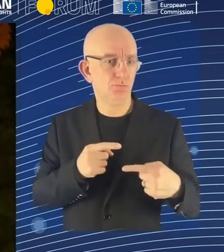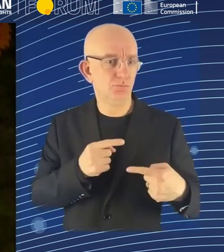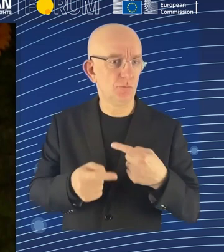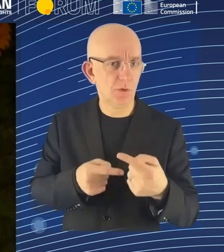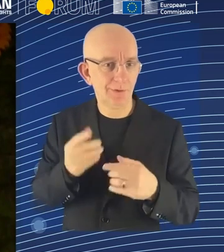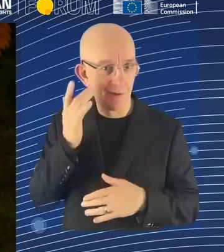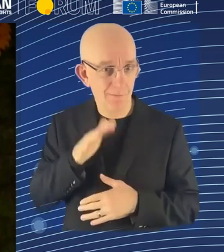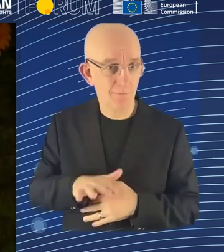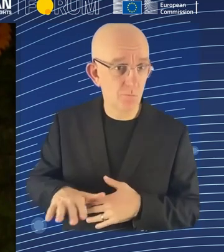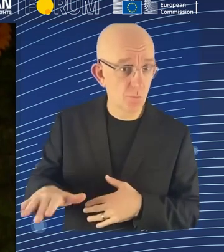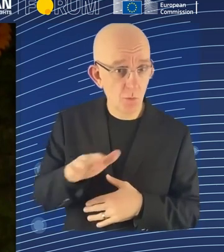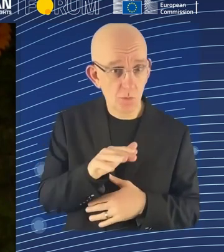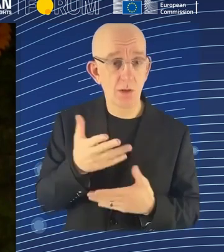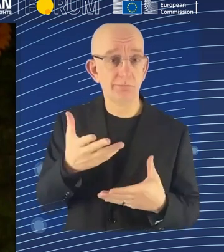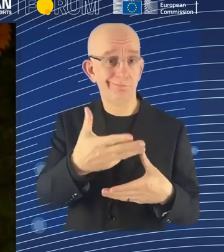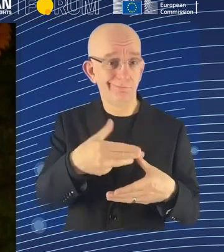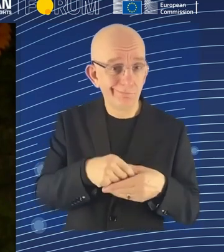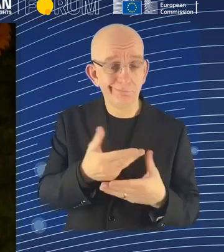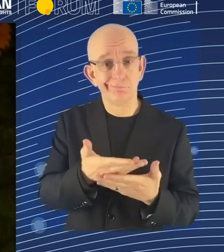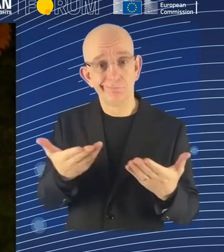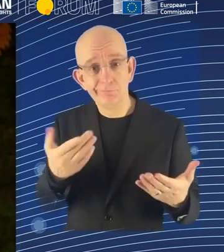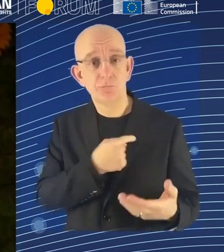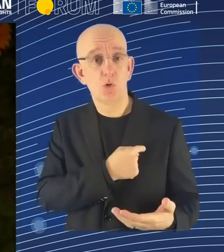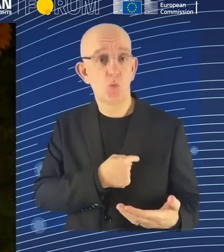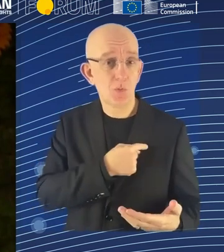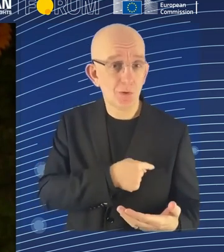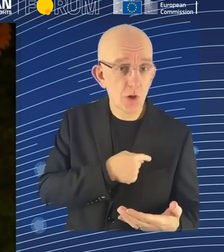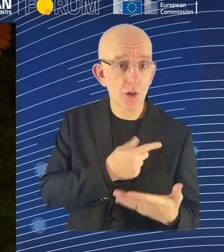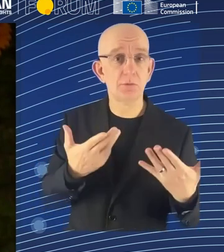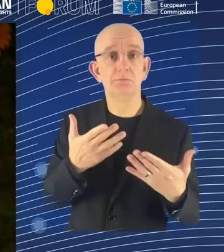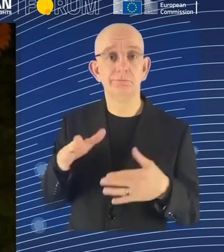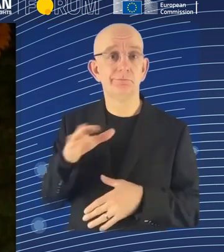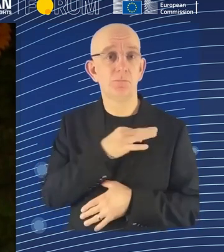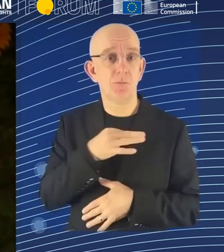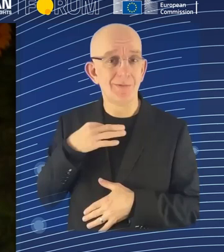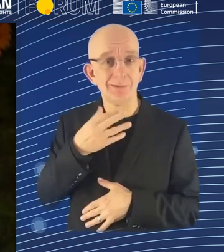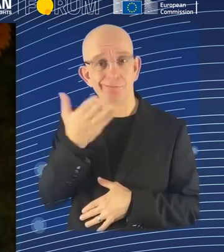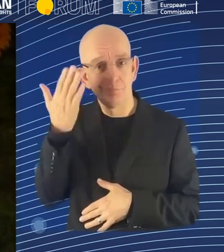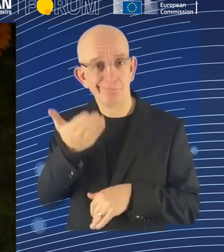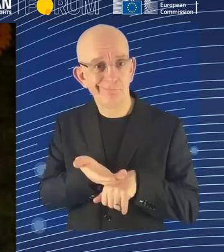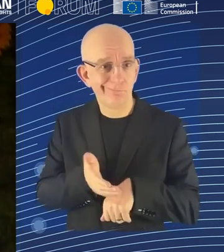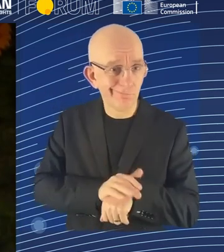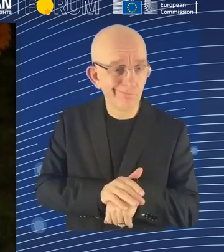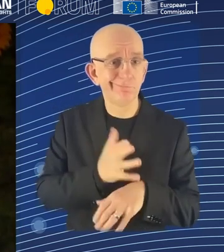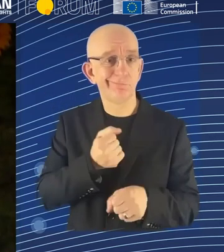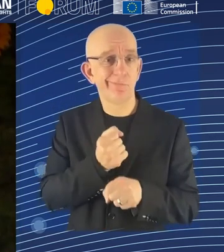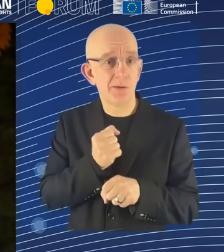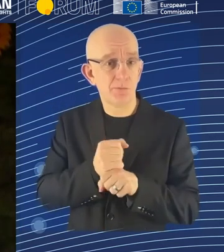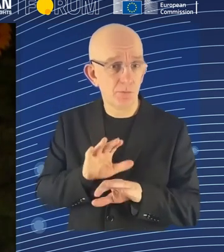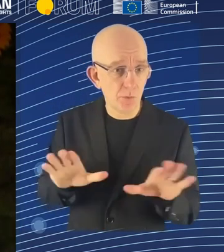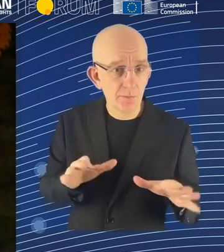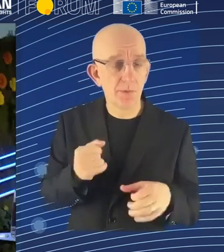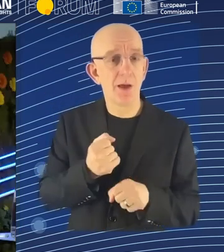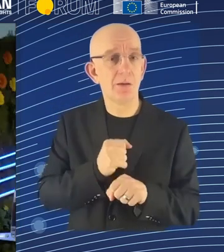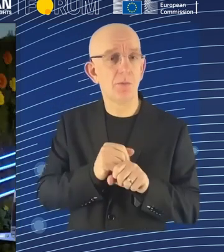racial justice advocates. And the question on the table is, what types of rights do workers need and deserve around new tech in the